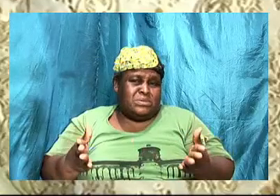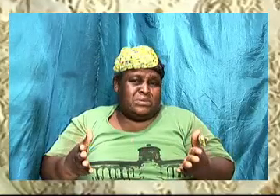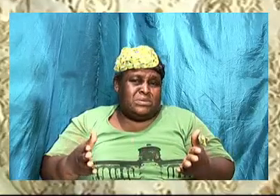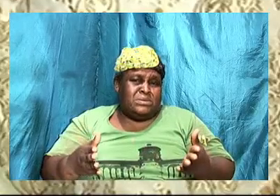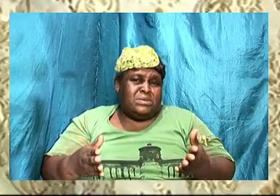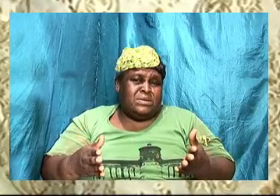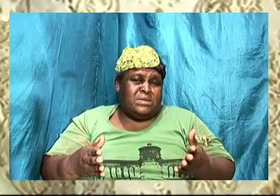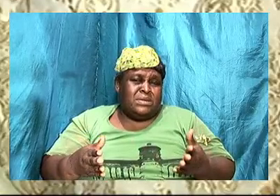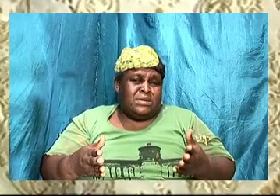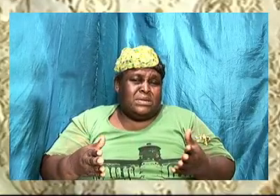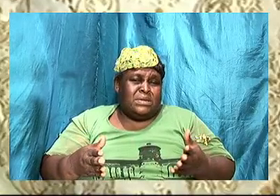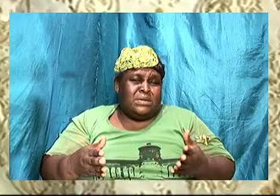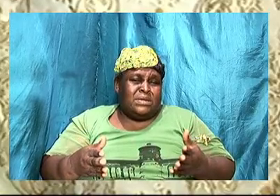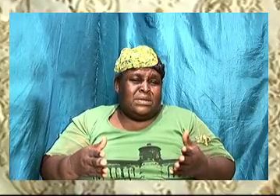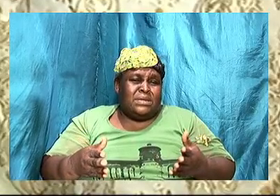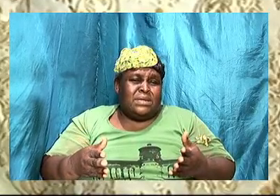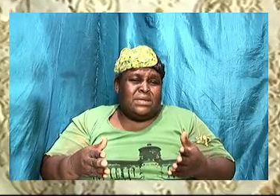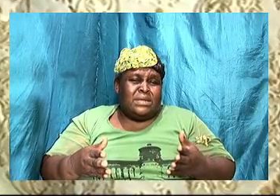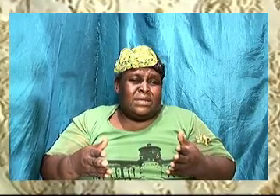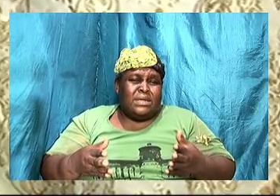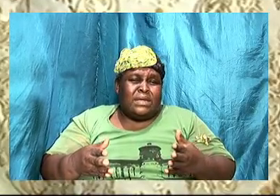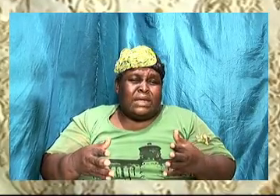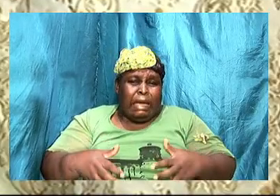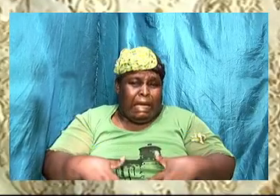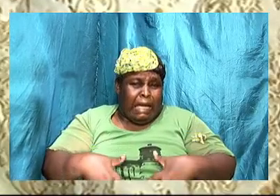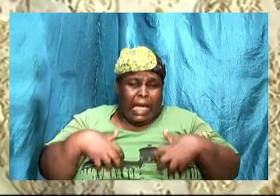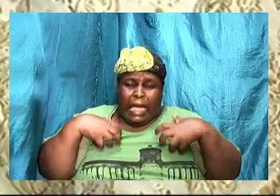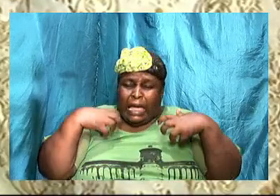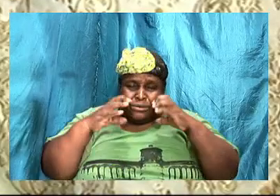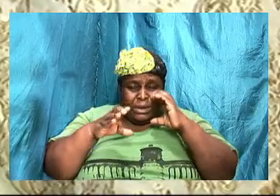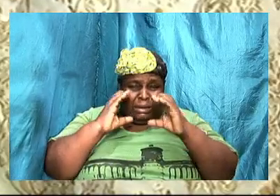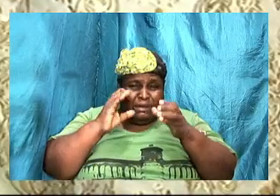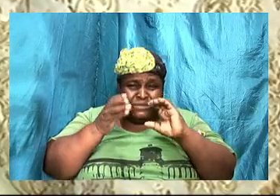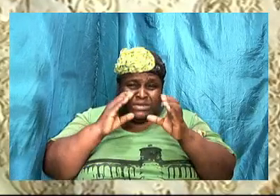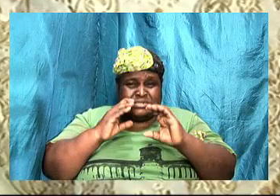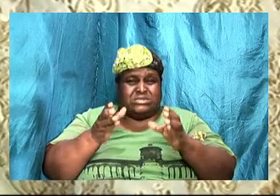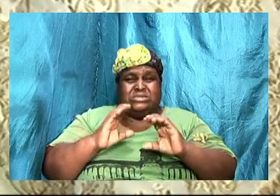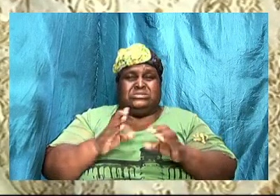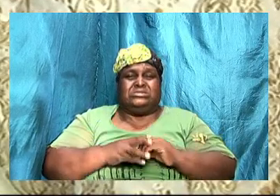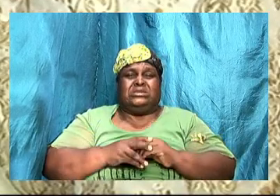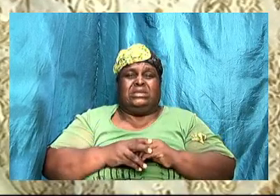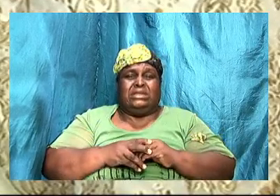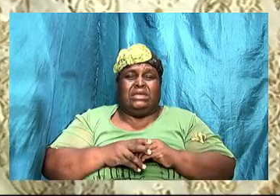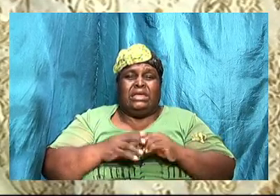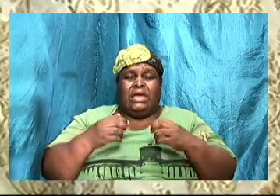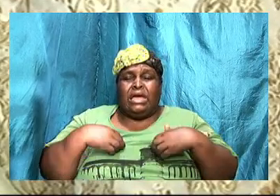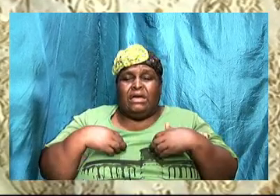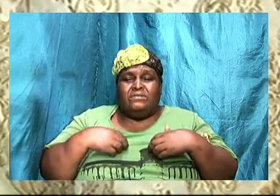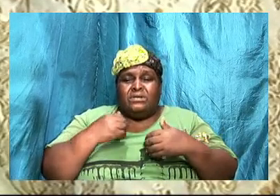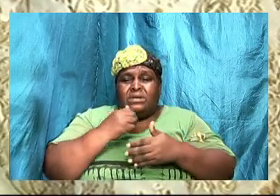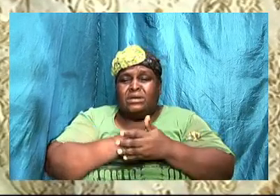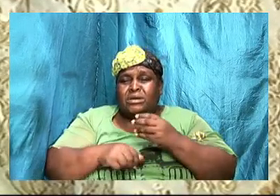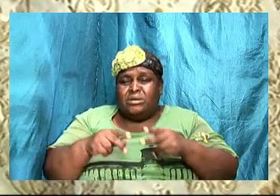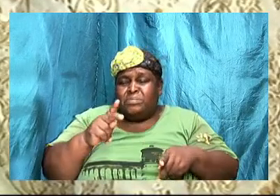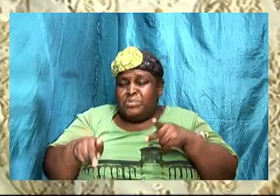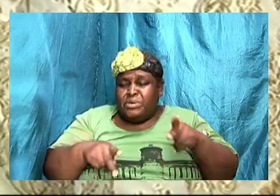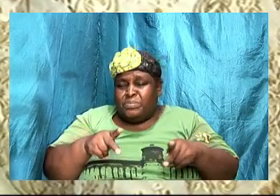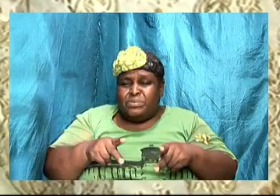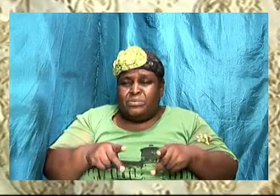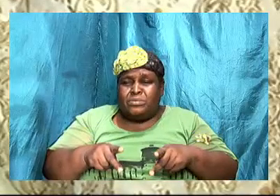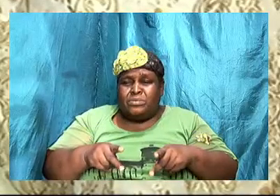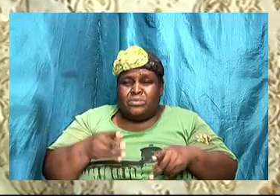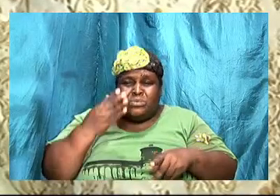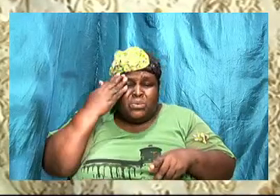themselves. And people will allow the anger to cause them to say something that